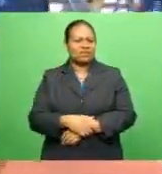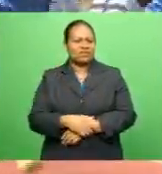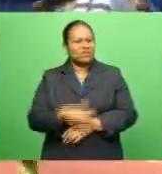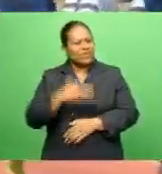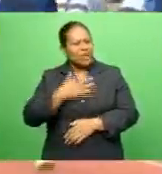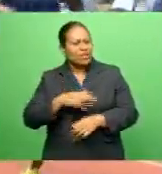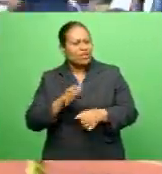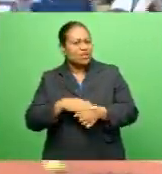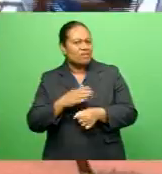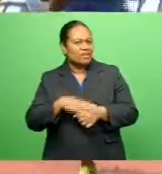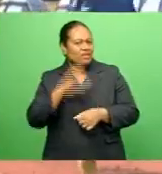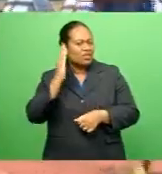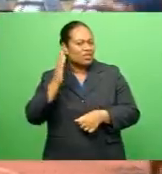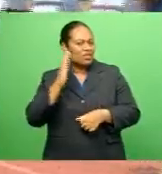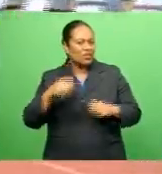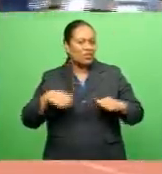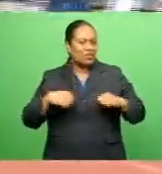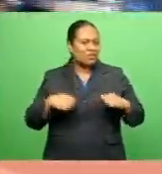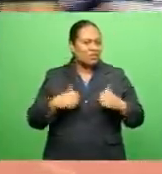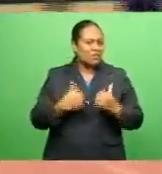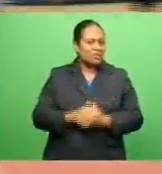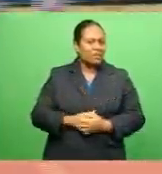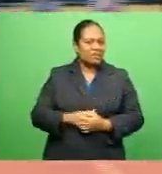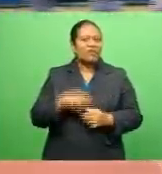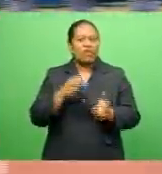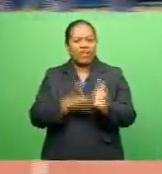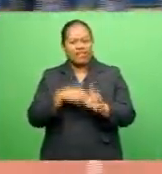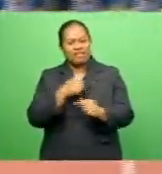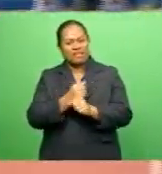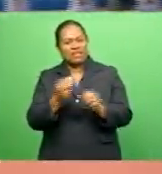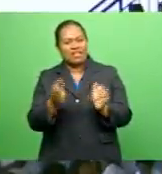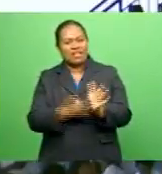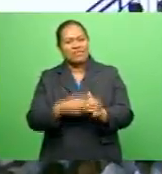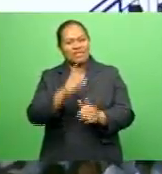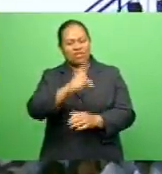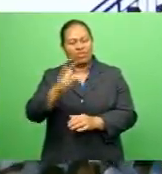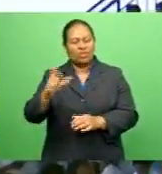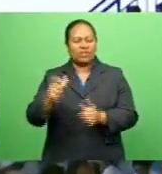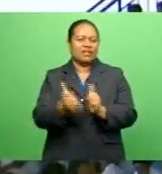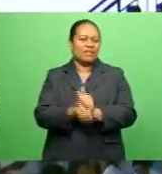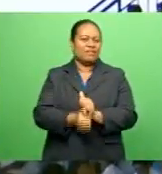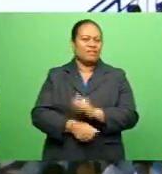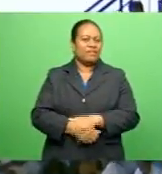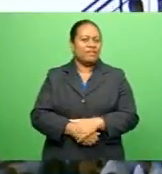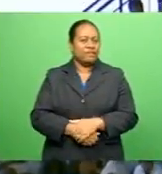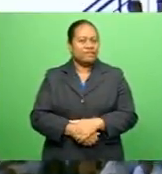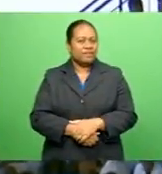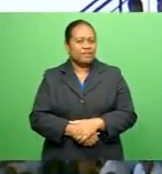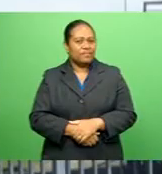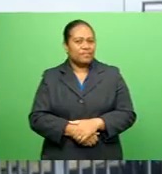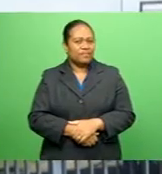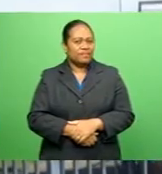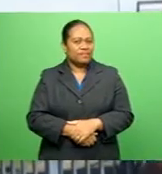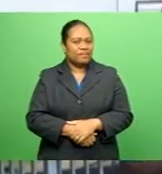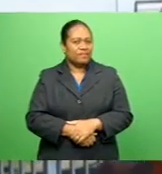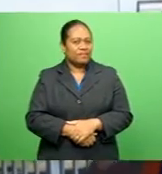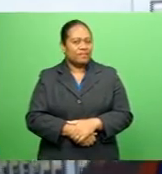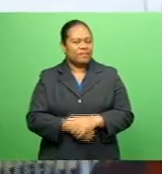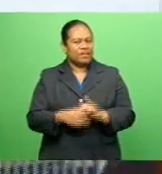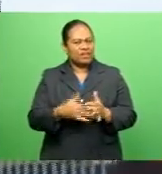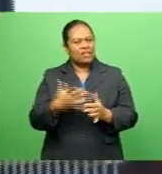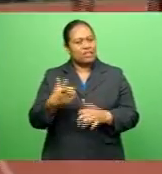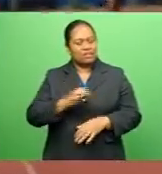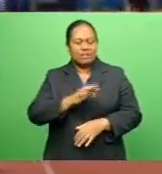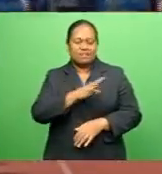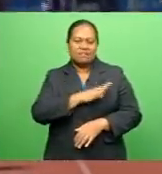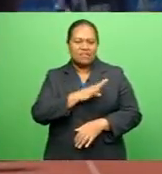win a gold for MGM in the cold games before So it's gonna be amazing for me and